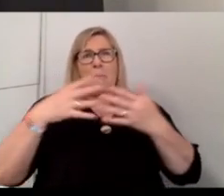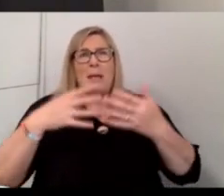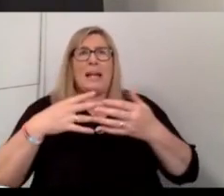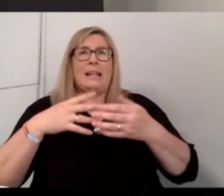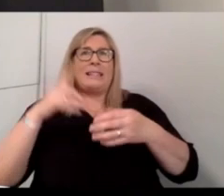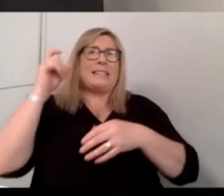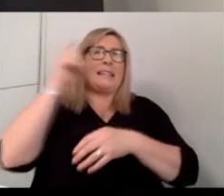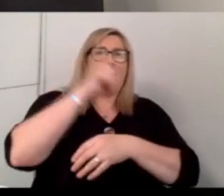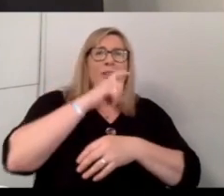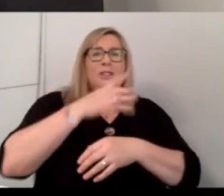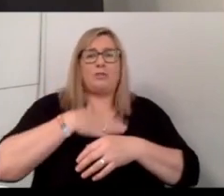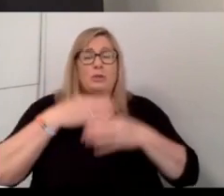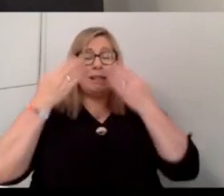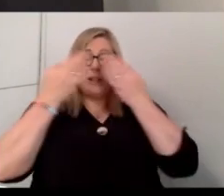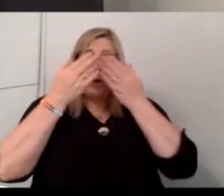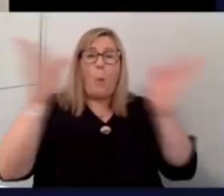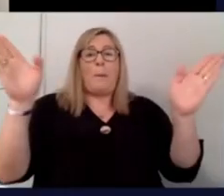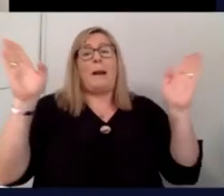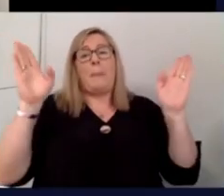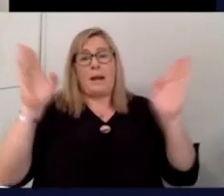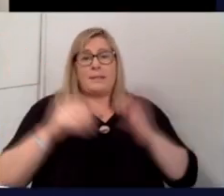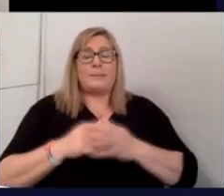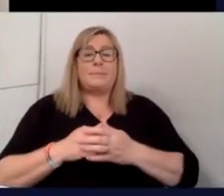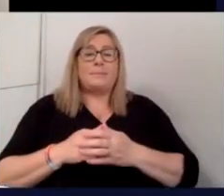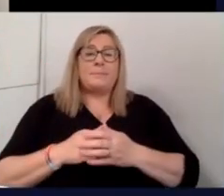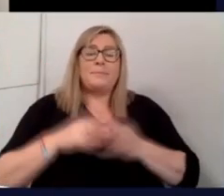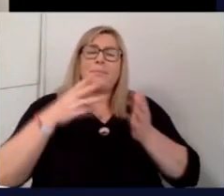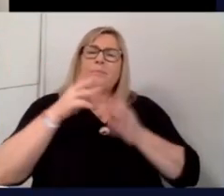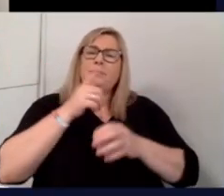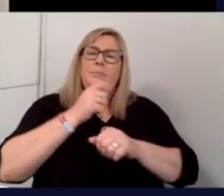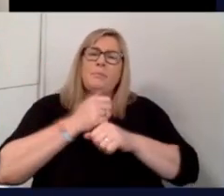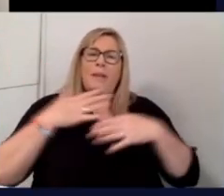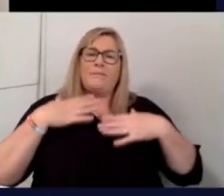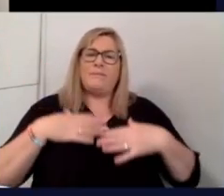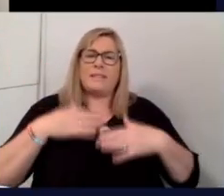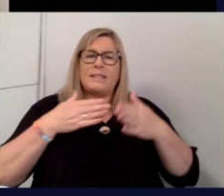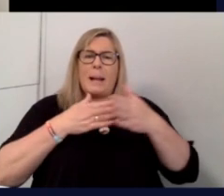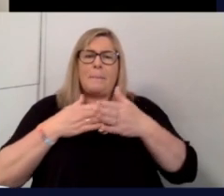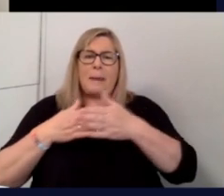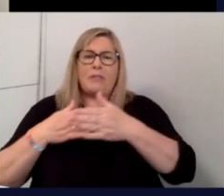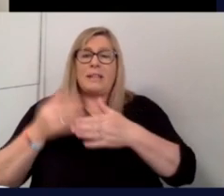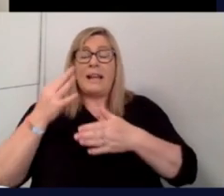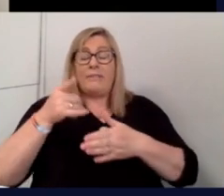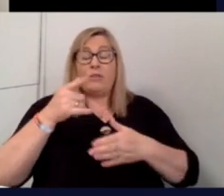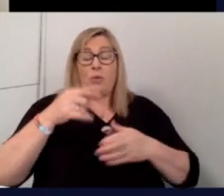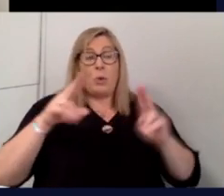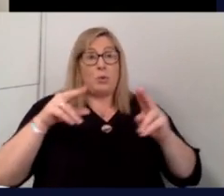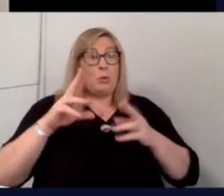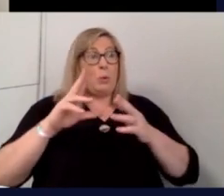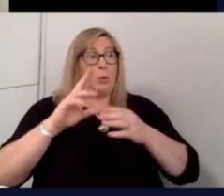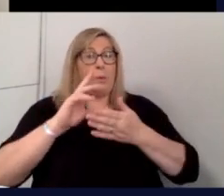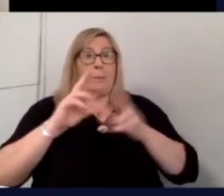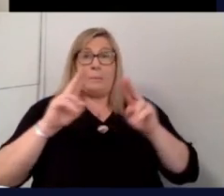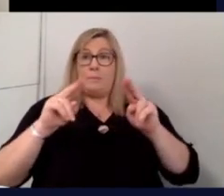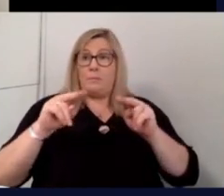opening or thinking to it as well. But in terms of those physical barriers, how difficult is it? Like if you're an entrepreneur and you have a relatively small company,